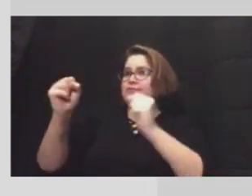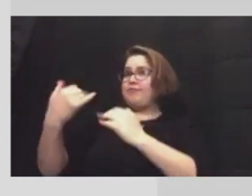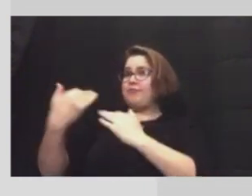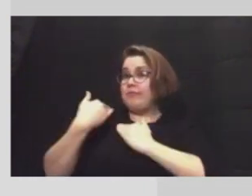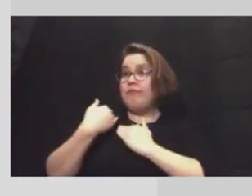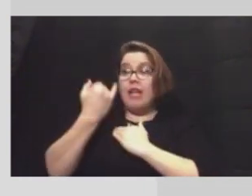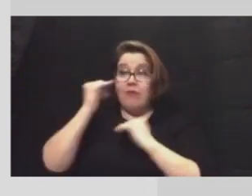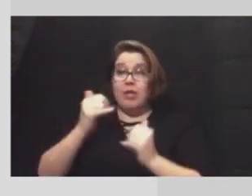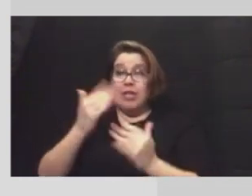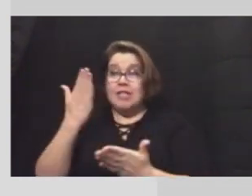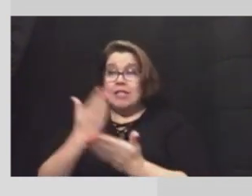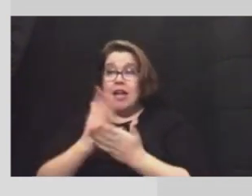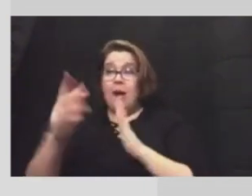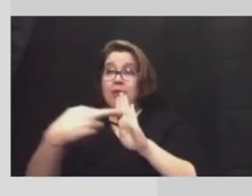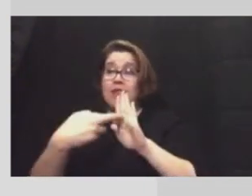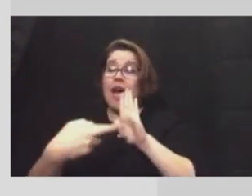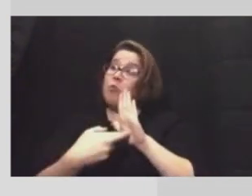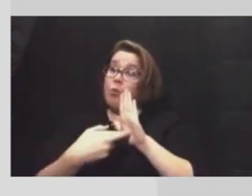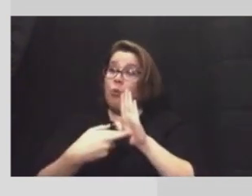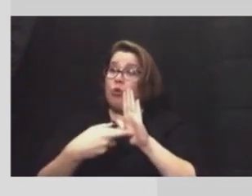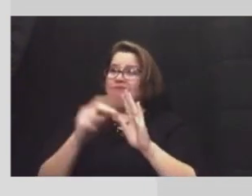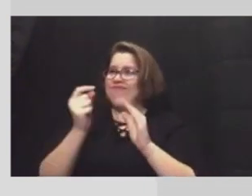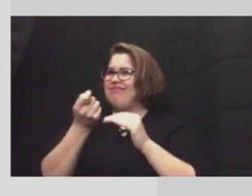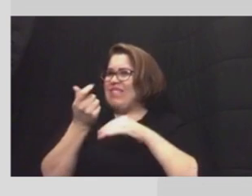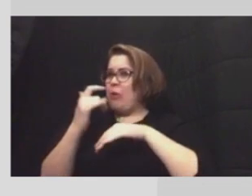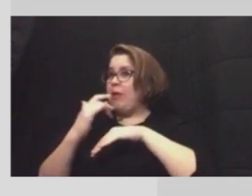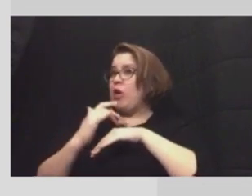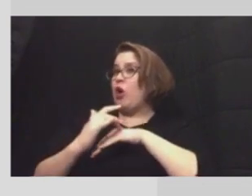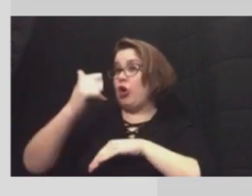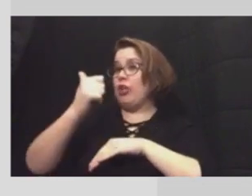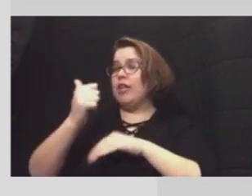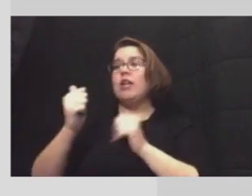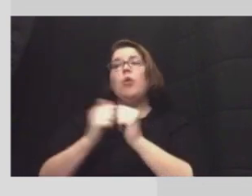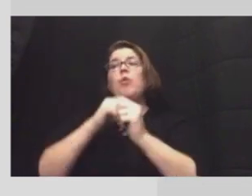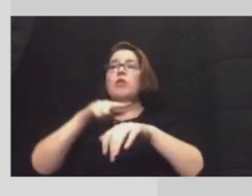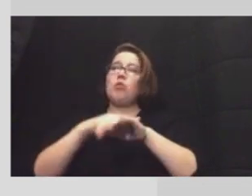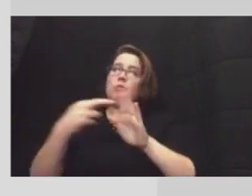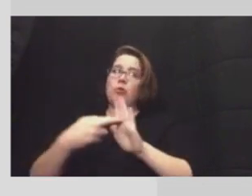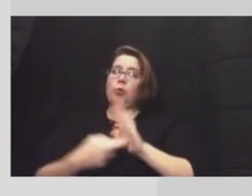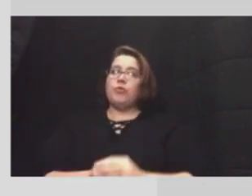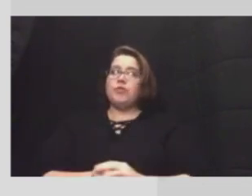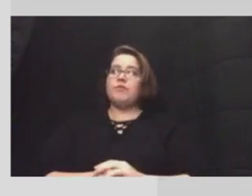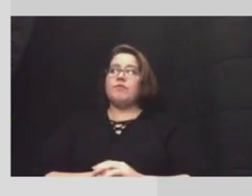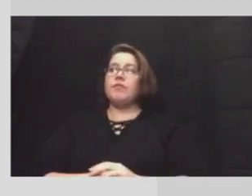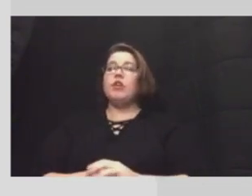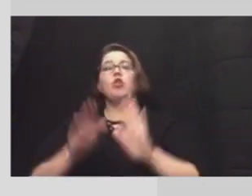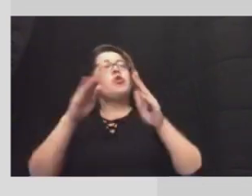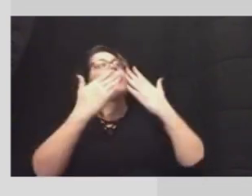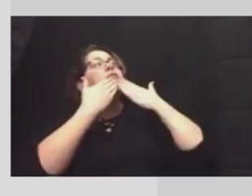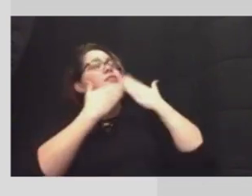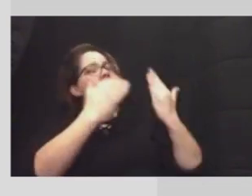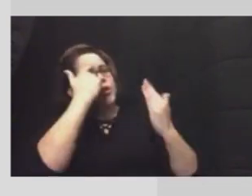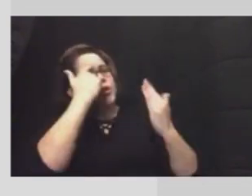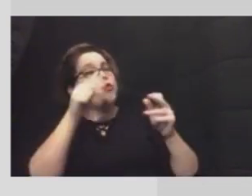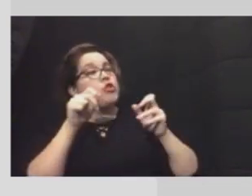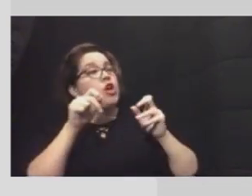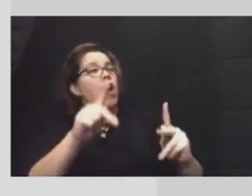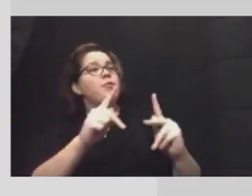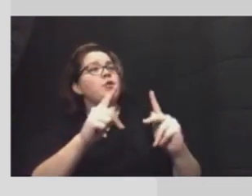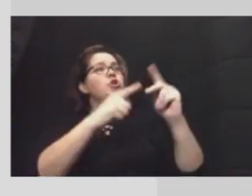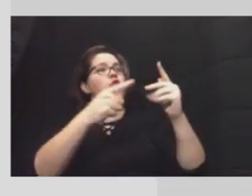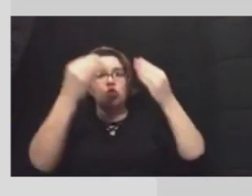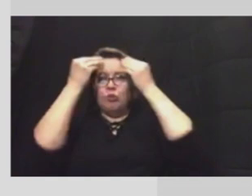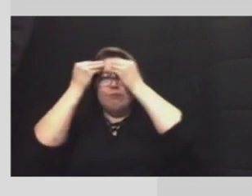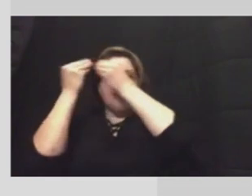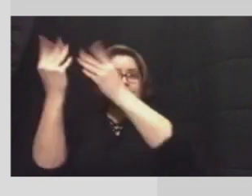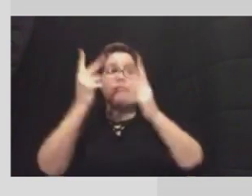able to lift it very much ahead of time under the normal regulations. So mayor thank you for the opportunity to address our